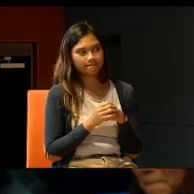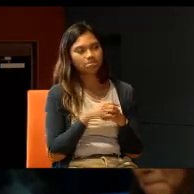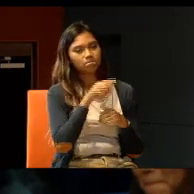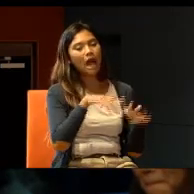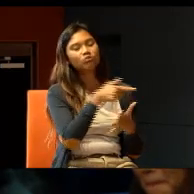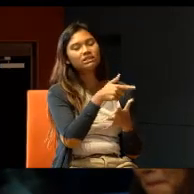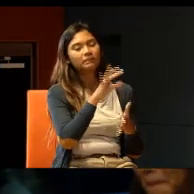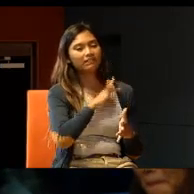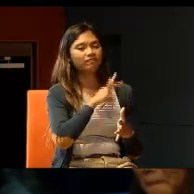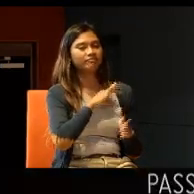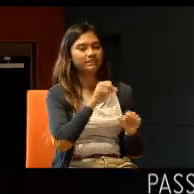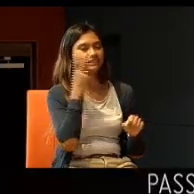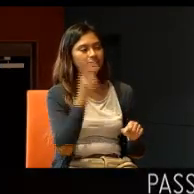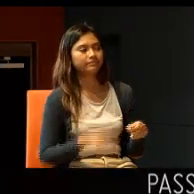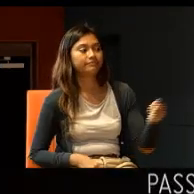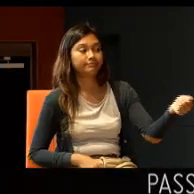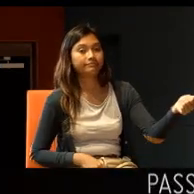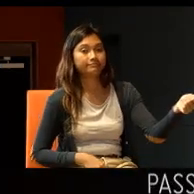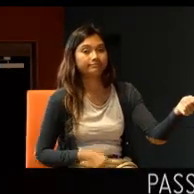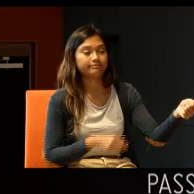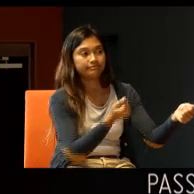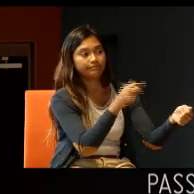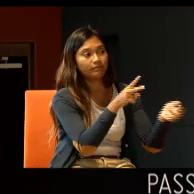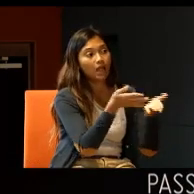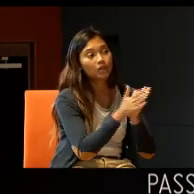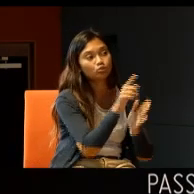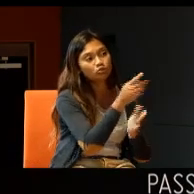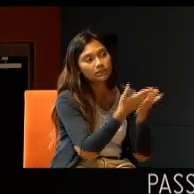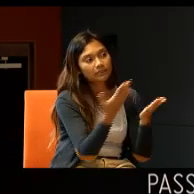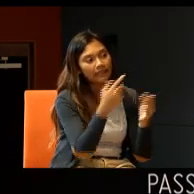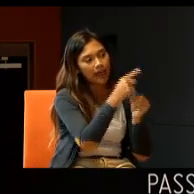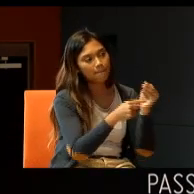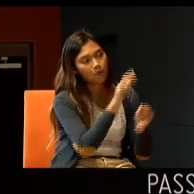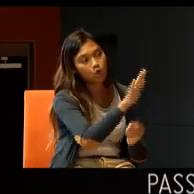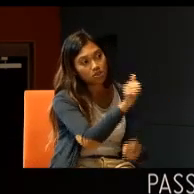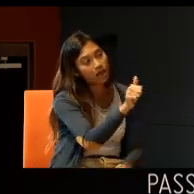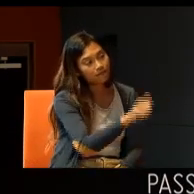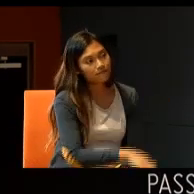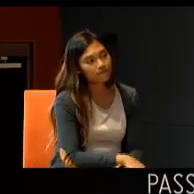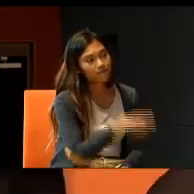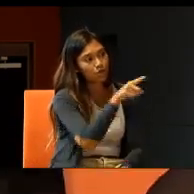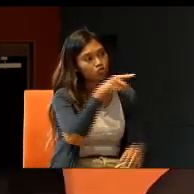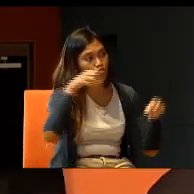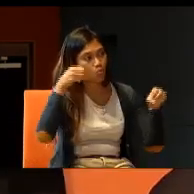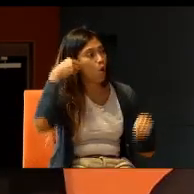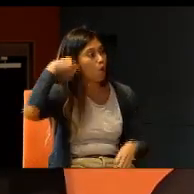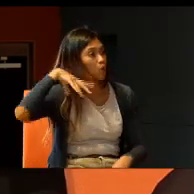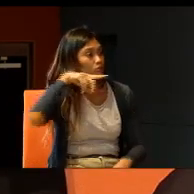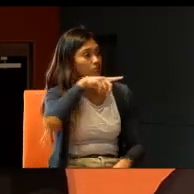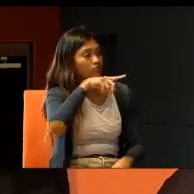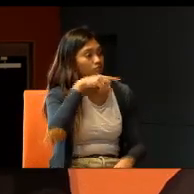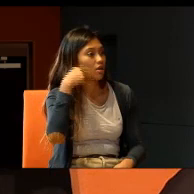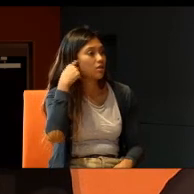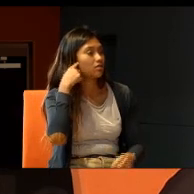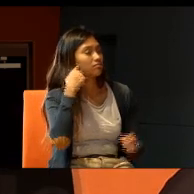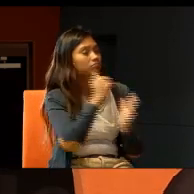benefited. Alvin, let me ask you, something about yourself. You lost your hearing, when you